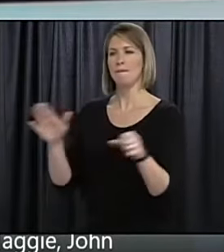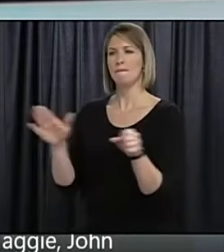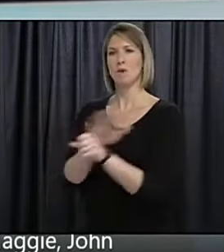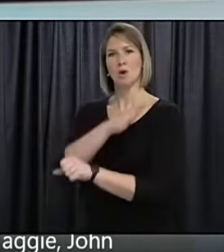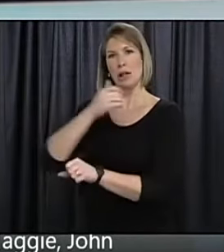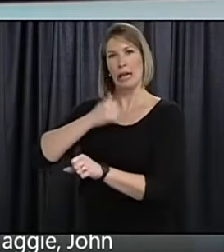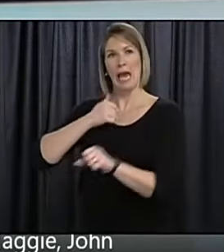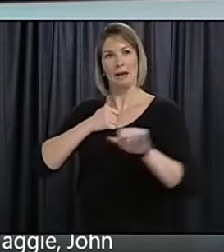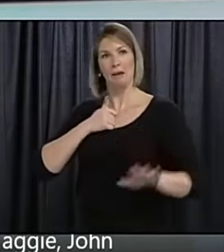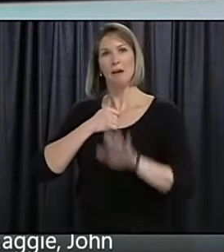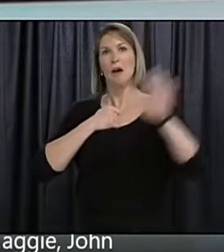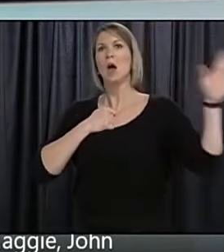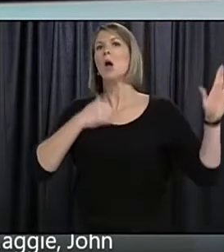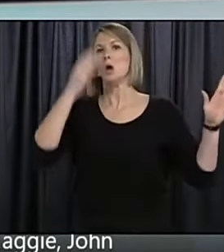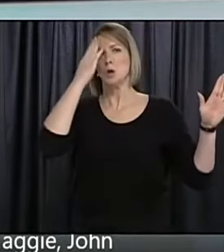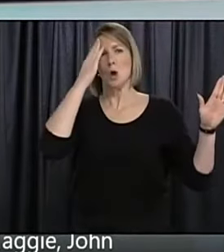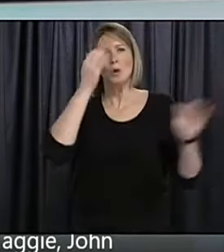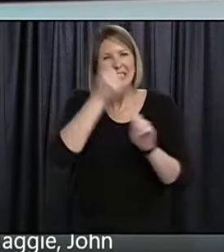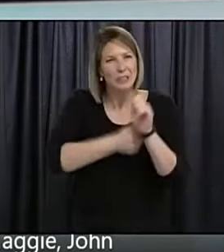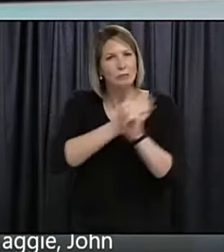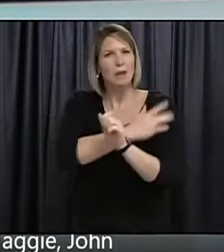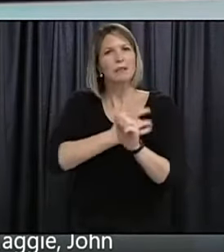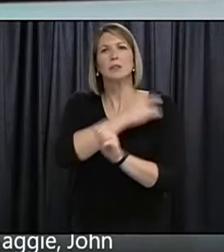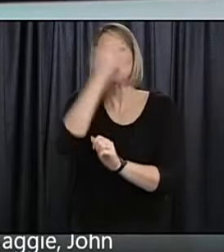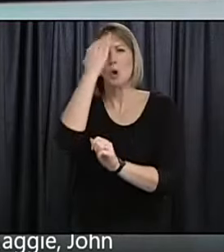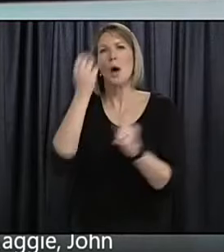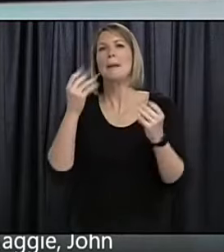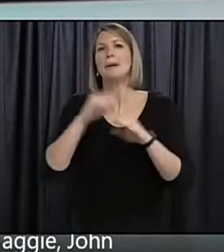to territories and provinces